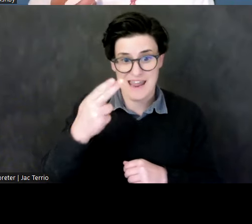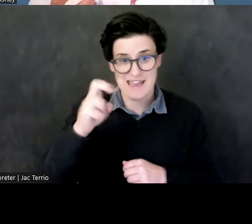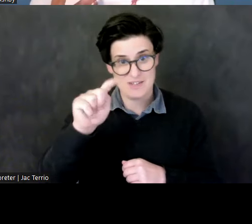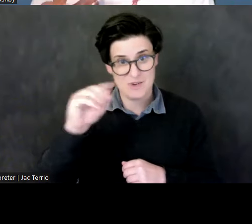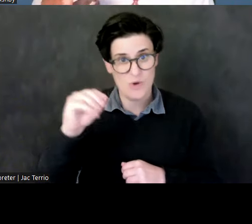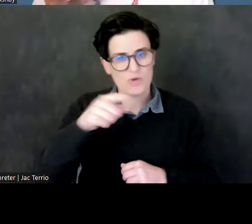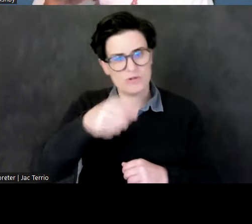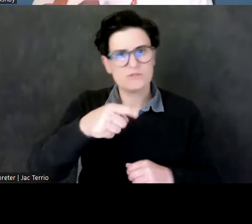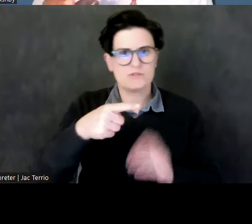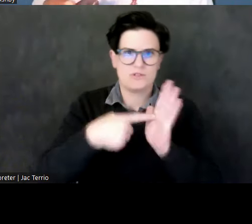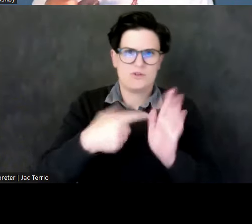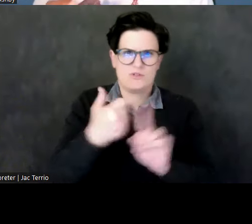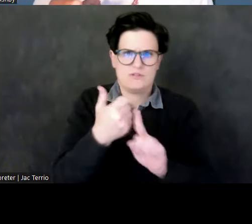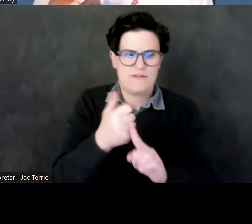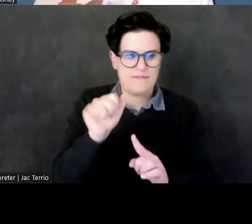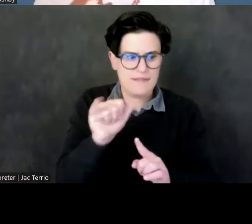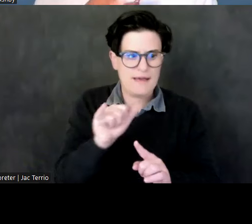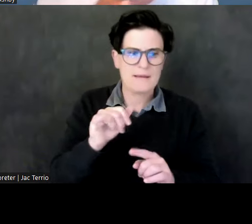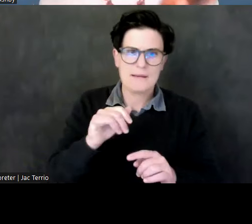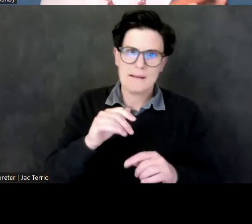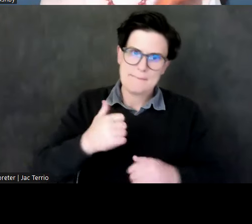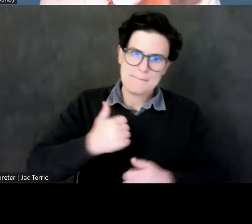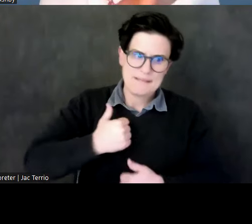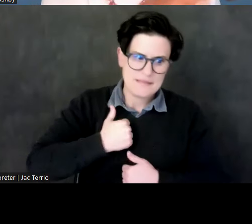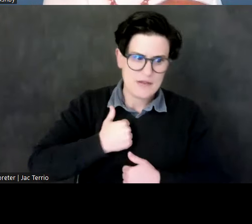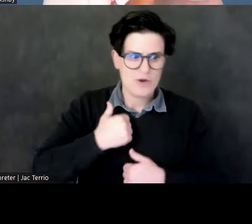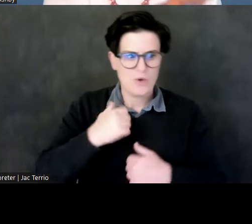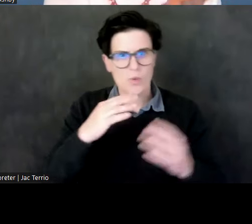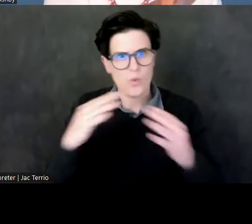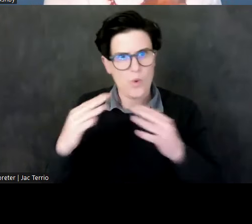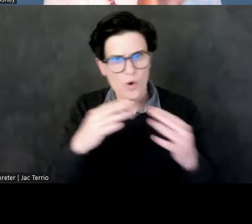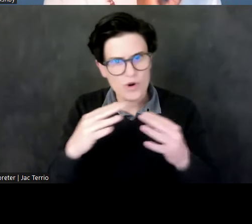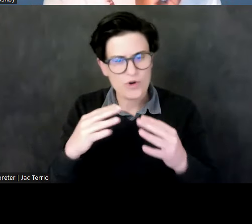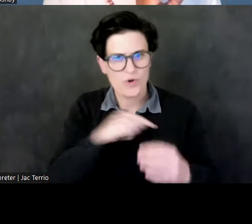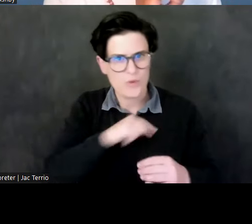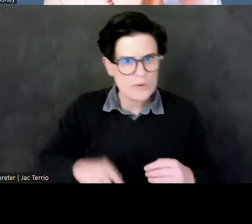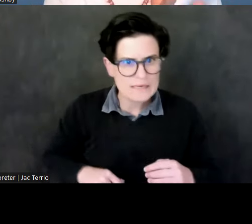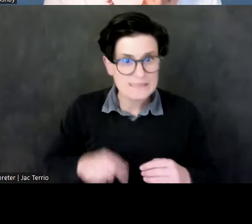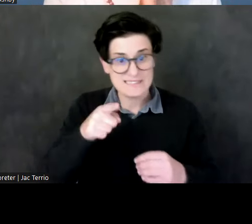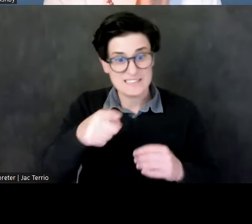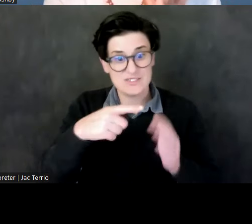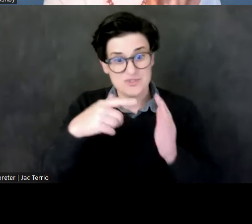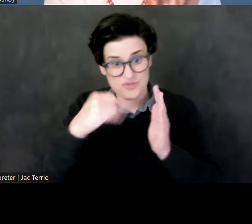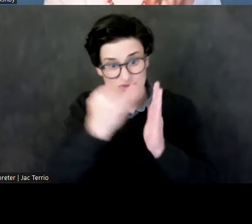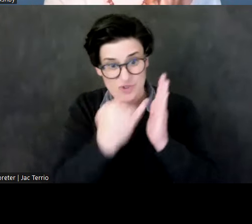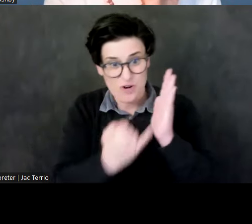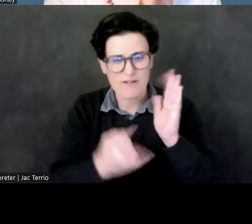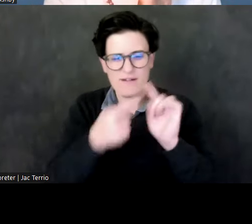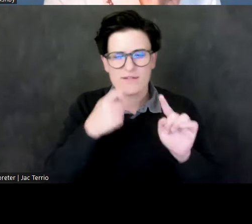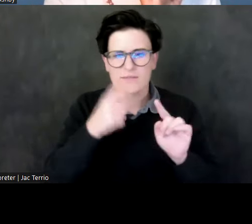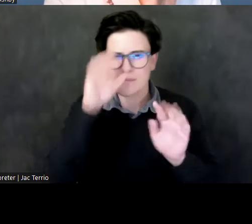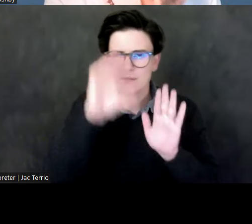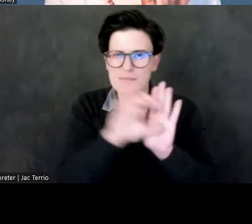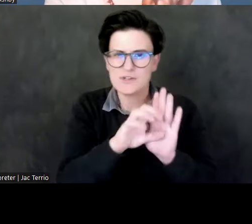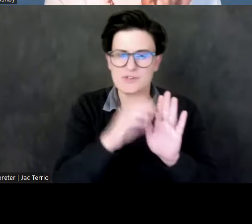militaristic warrior queen. This drawing comes from an image from the front of